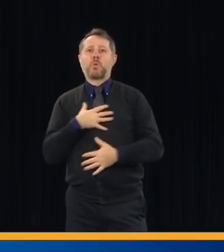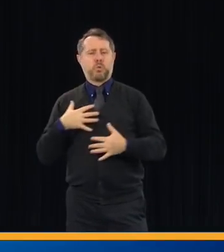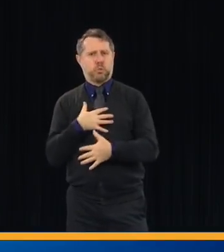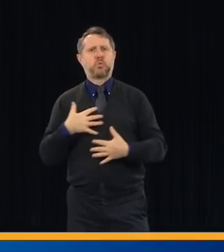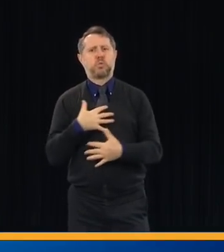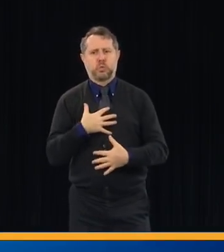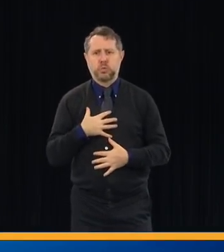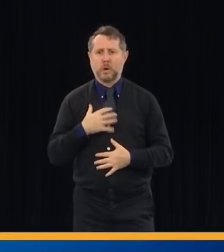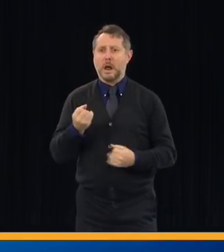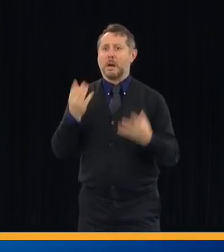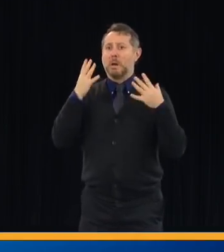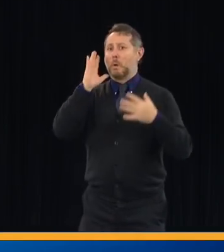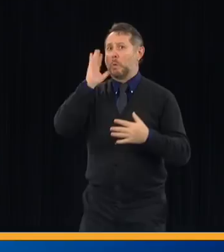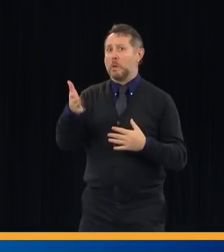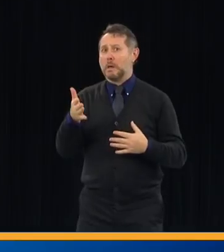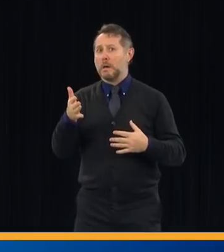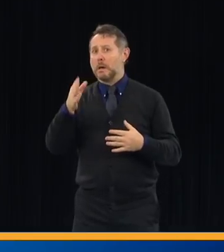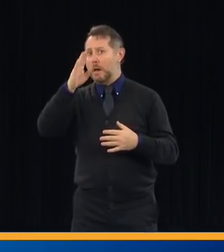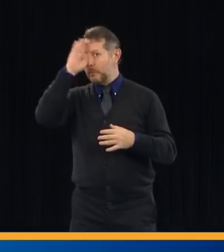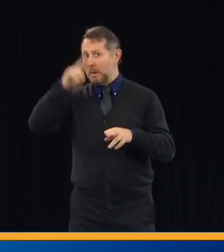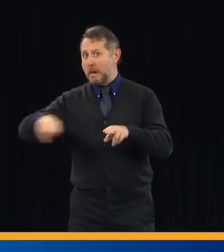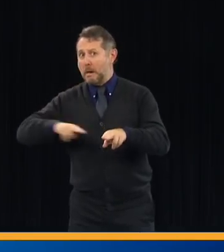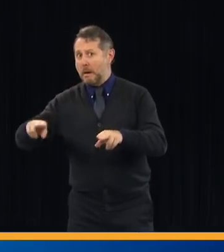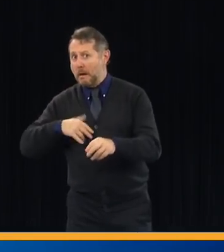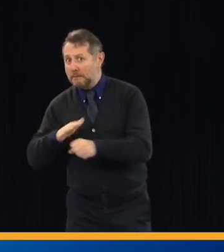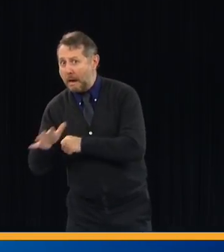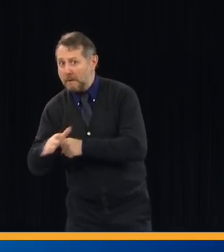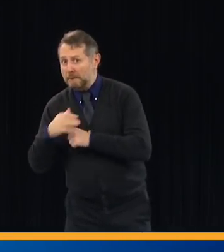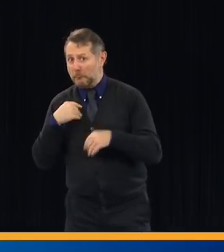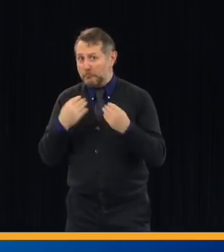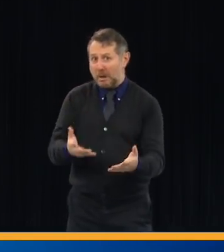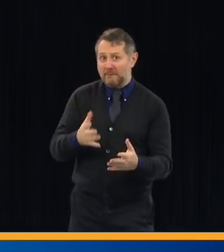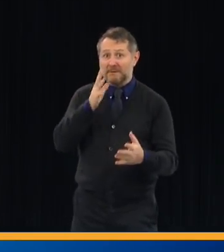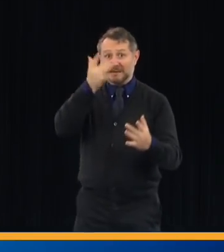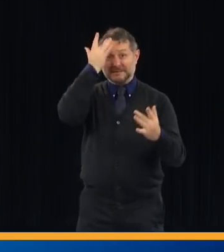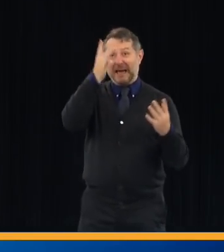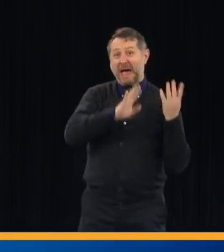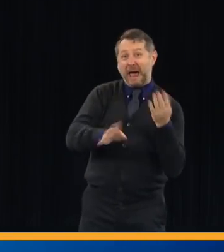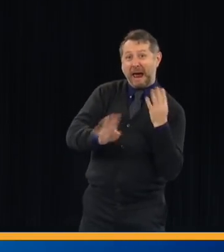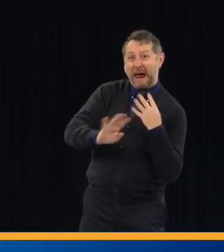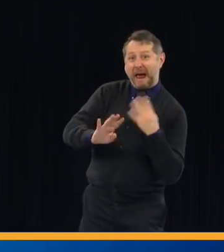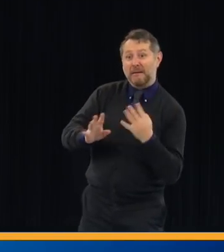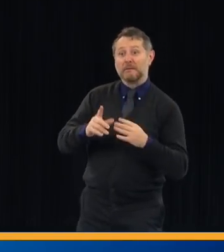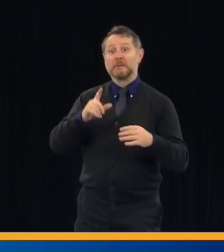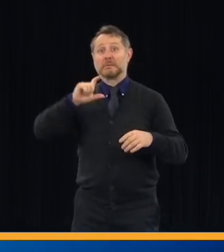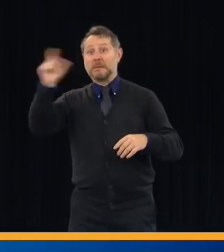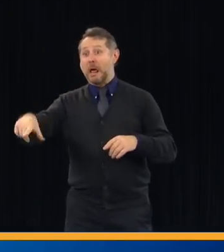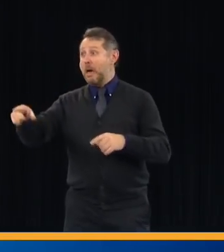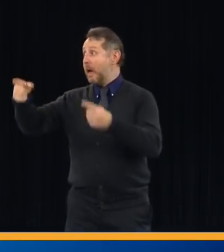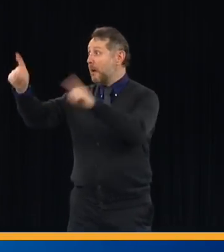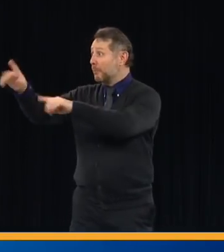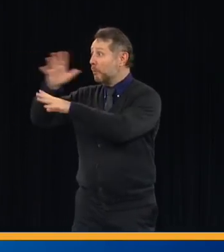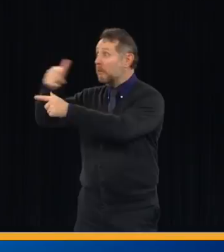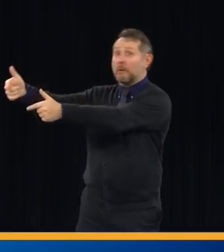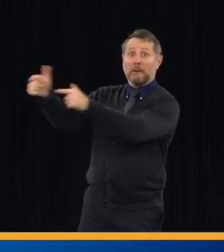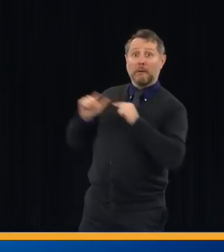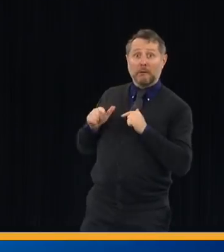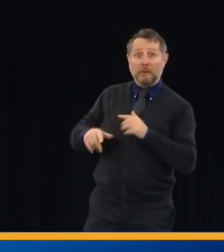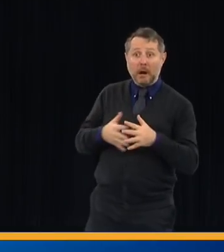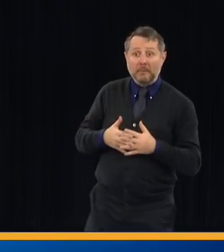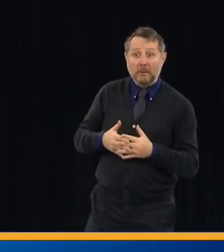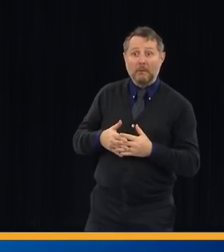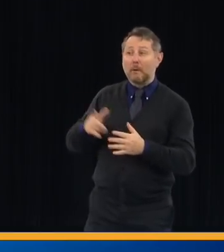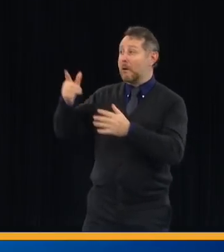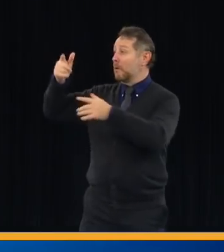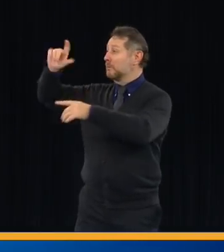was a dark period. Fears of seeing what happened in Italy and how their health care system got overwhelmed